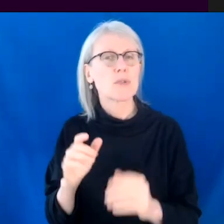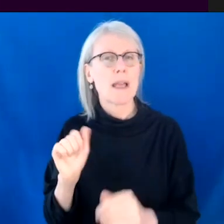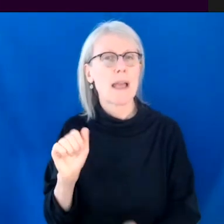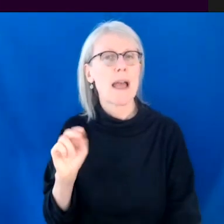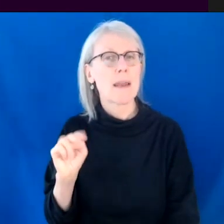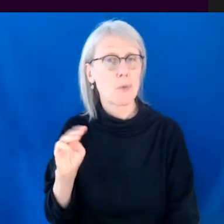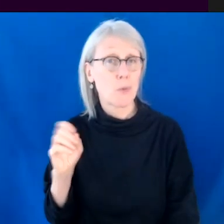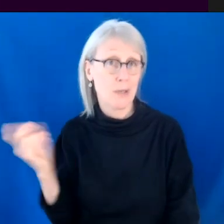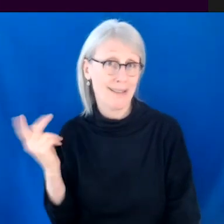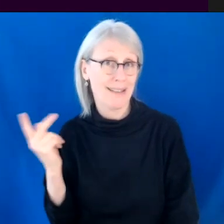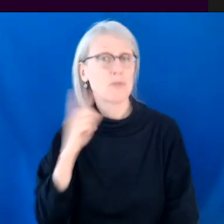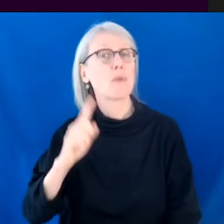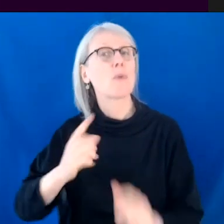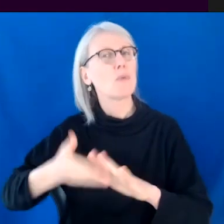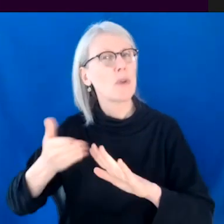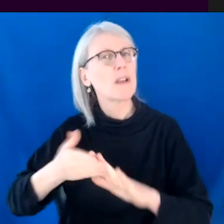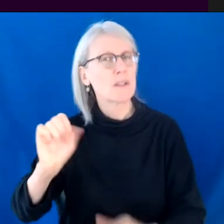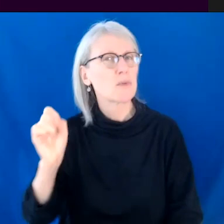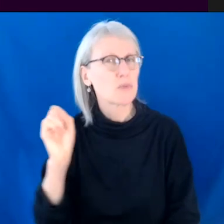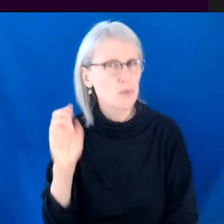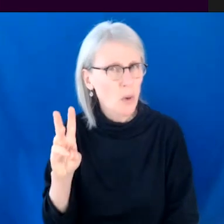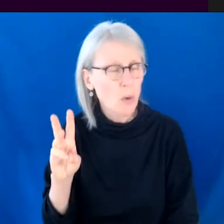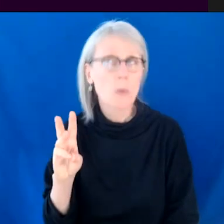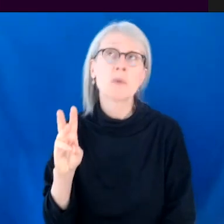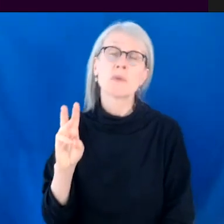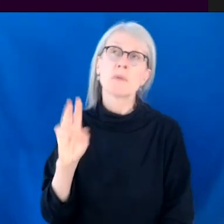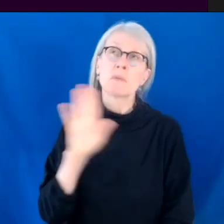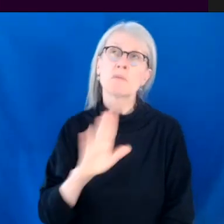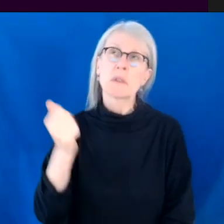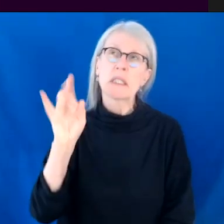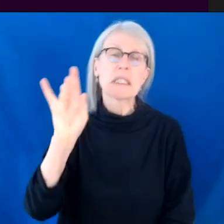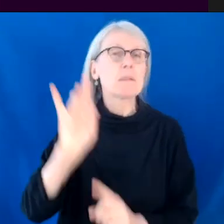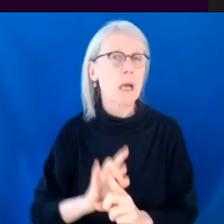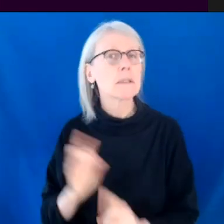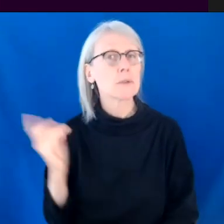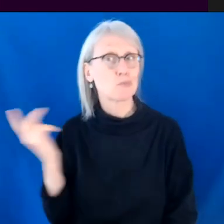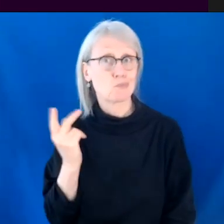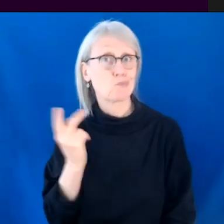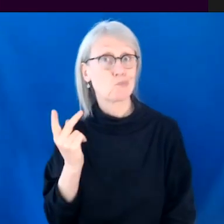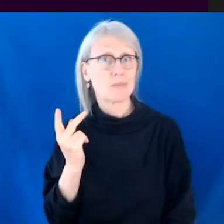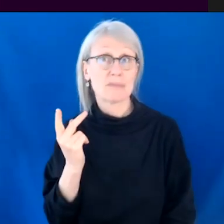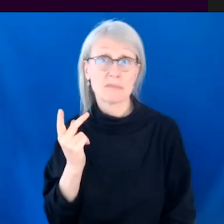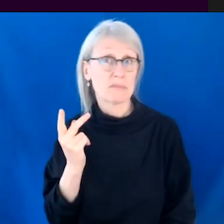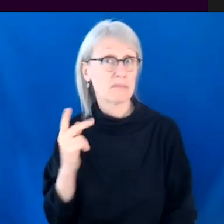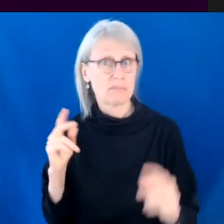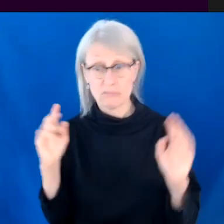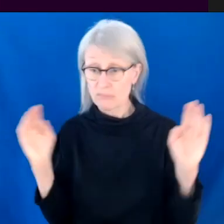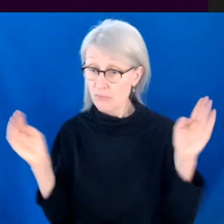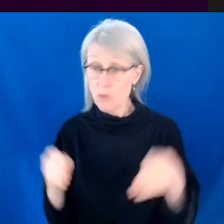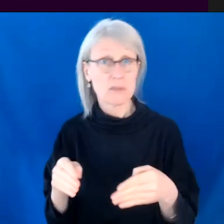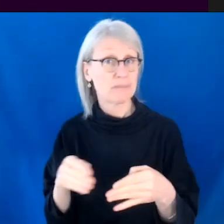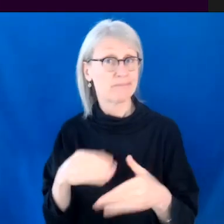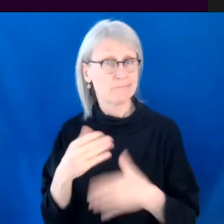And so for the next year and a half or so, Anne-Marie and I worked on Just the two of us.